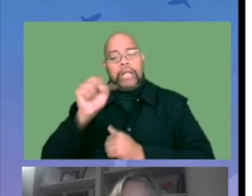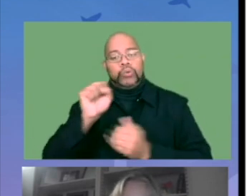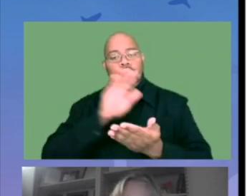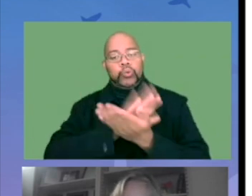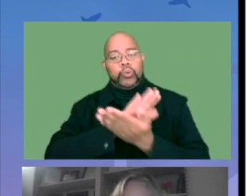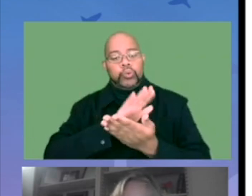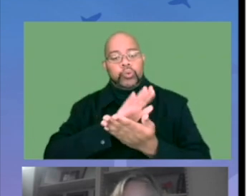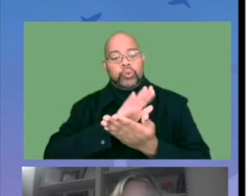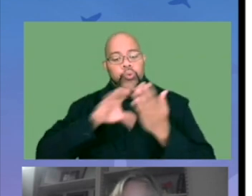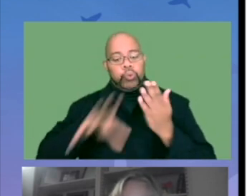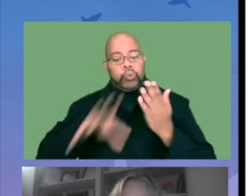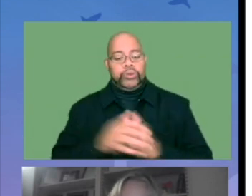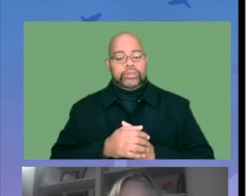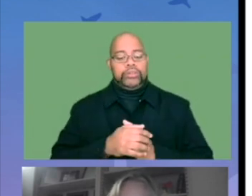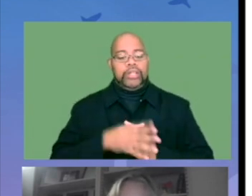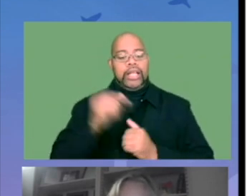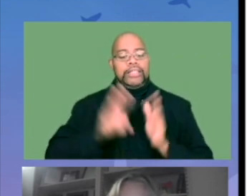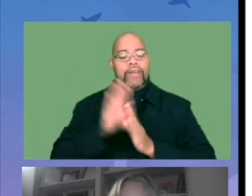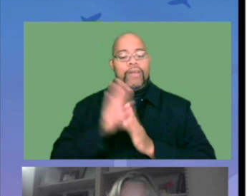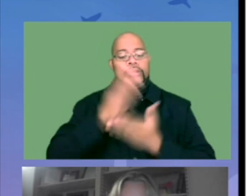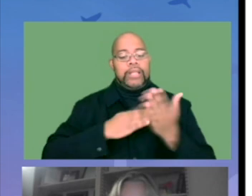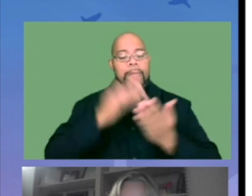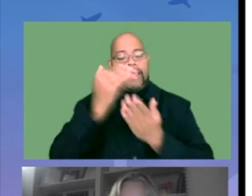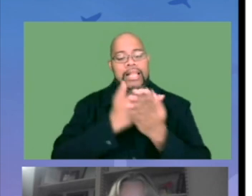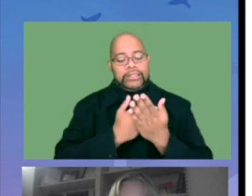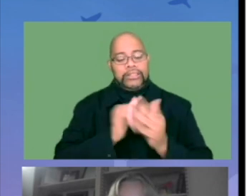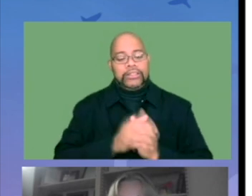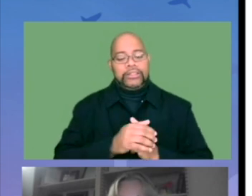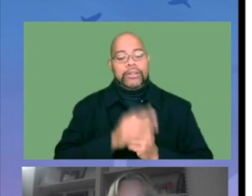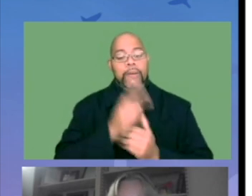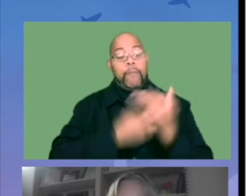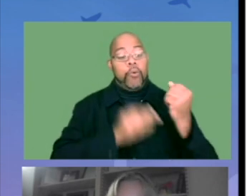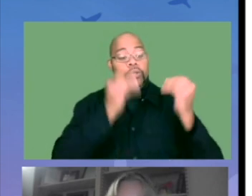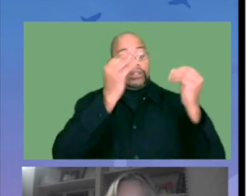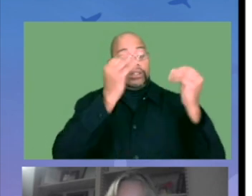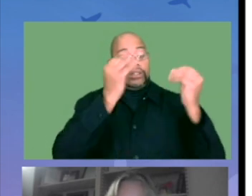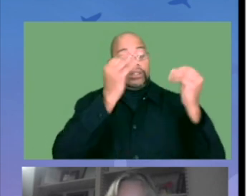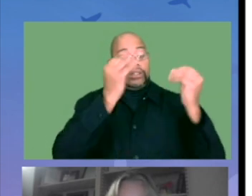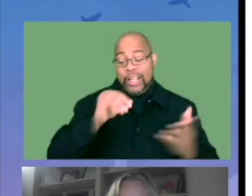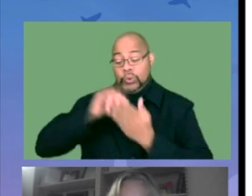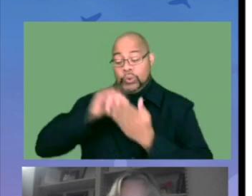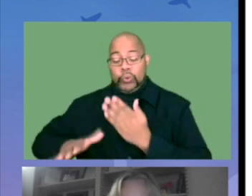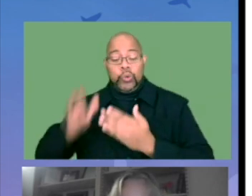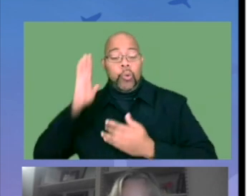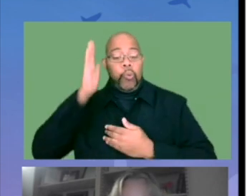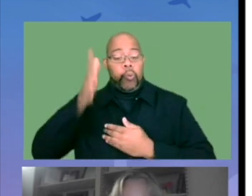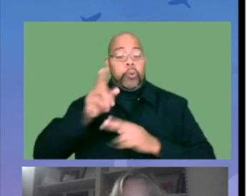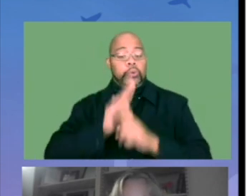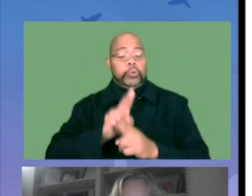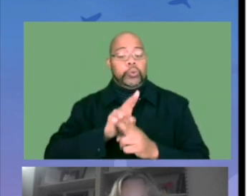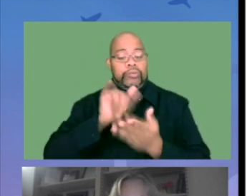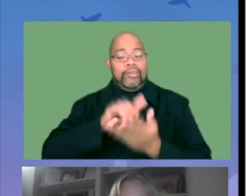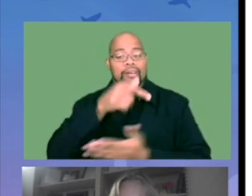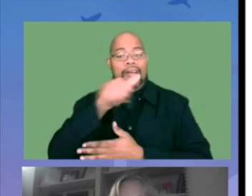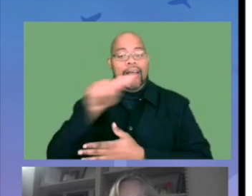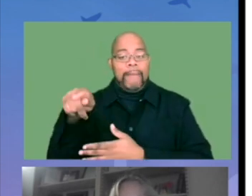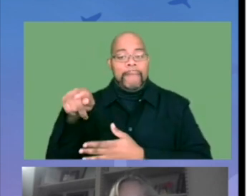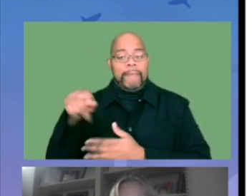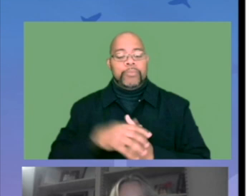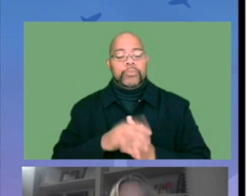providers in the state, with our AEAs, to figure out how do we best support them and the services that they provide to schools.